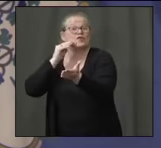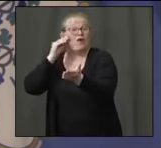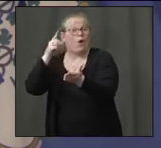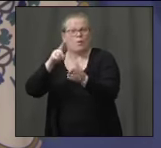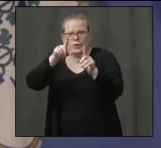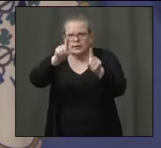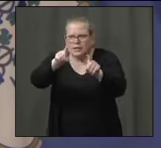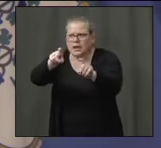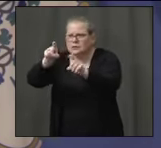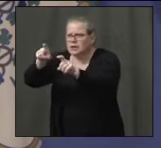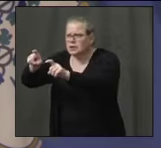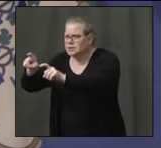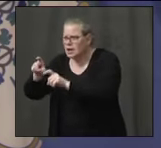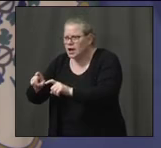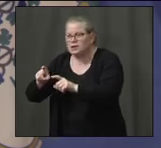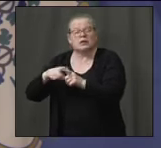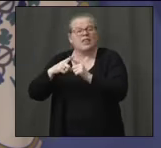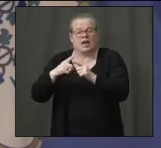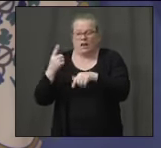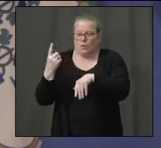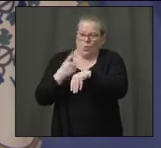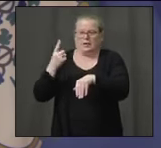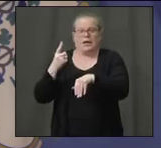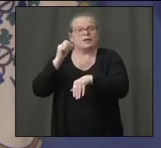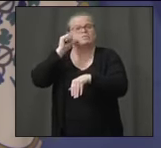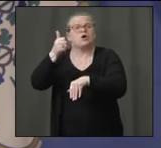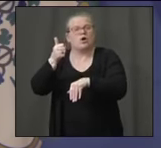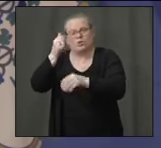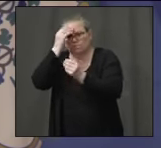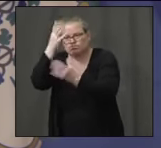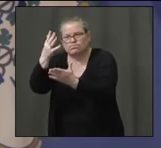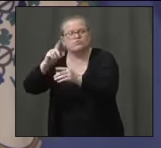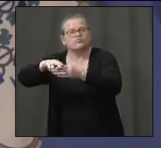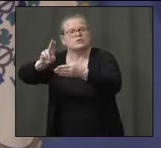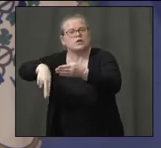or five days, and that's forever with this infection rate.